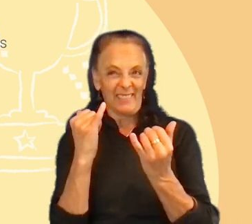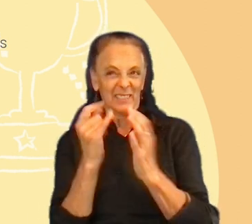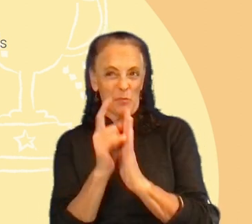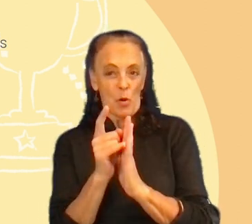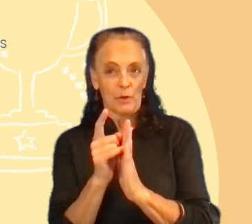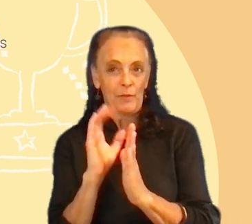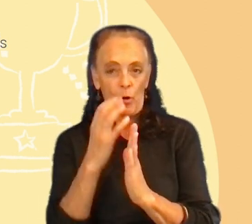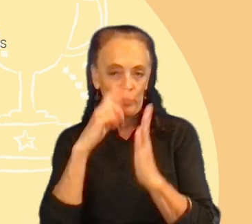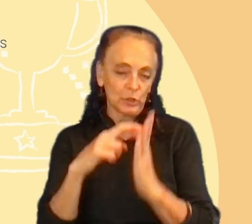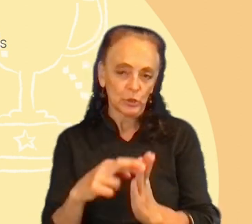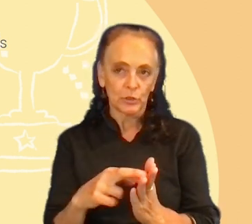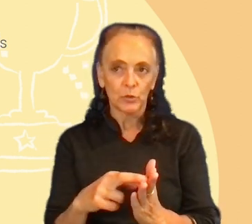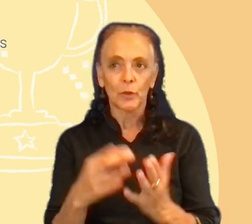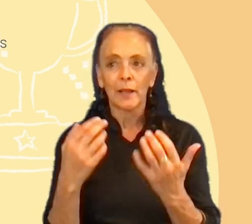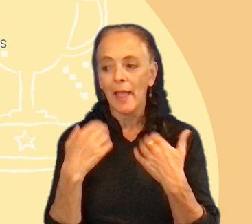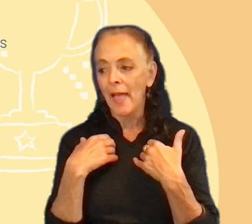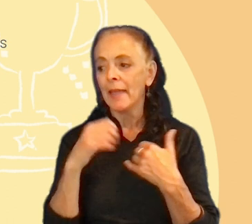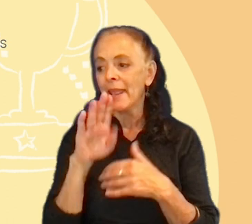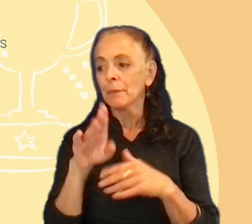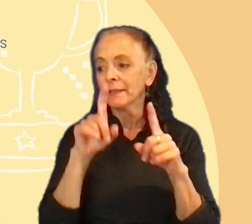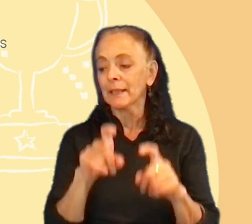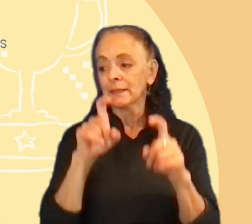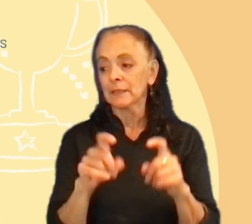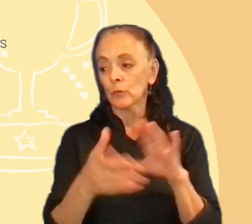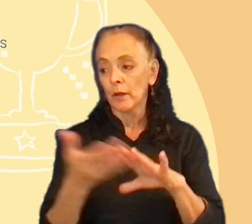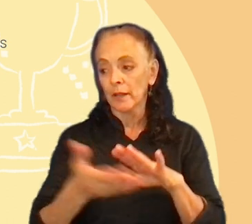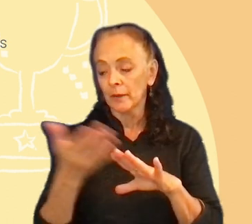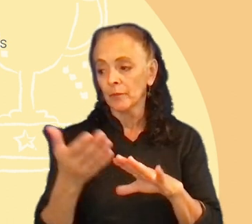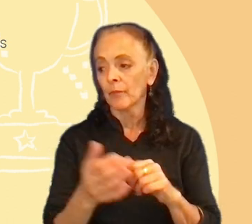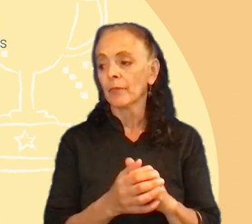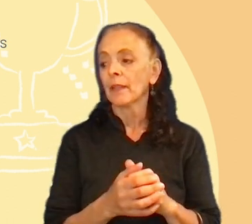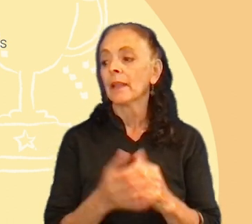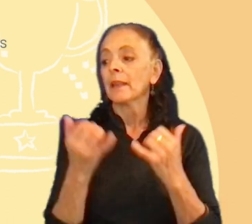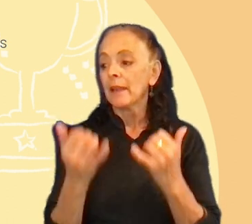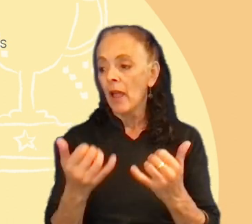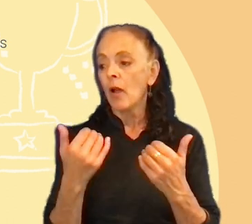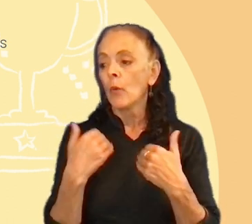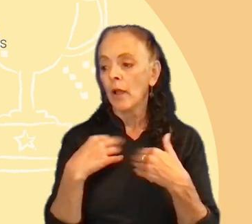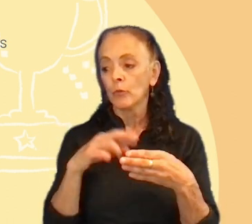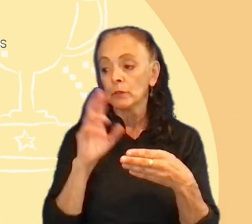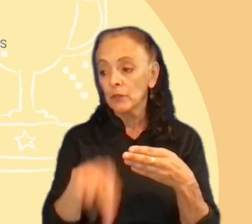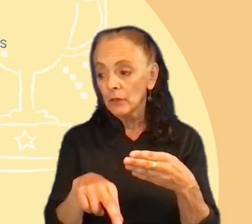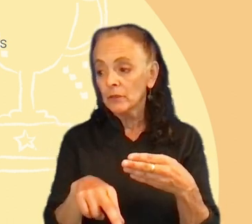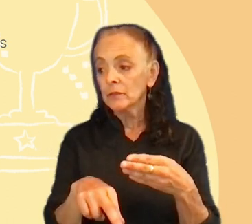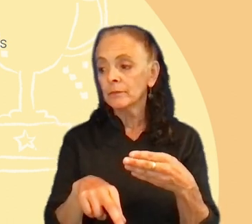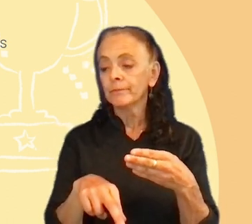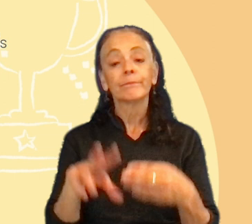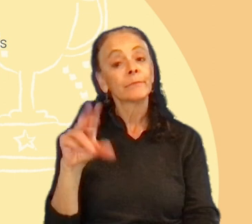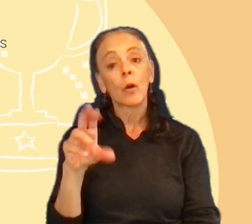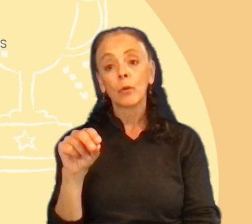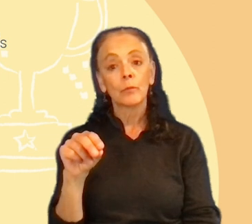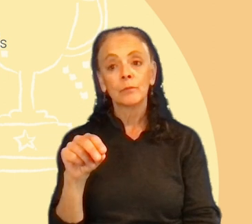we had a, an A-B testing running. So now we have them. The, the result is that, uh, no, the,